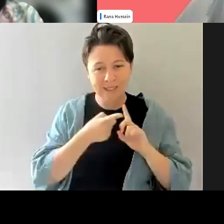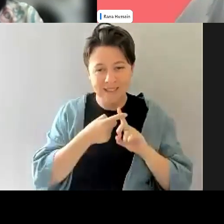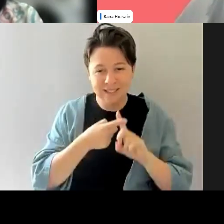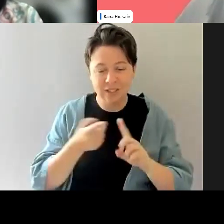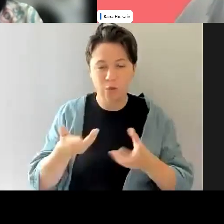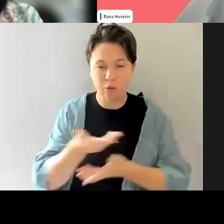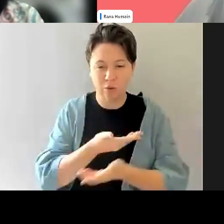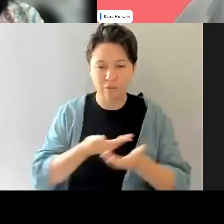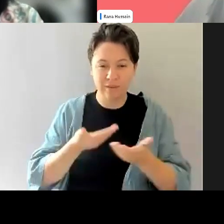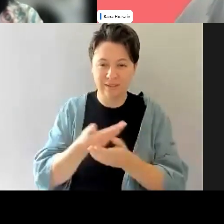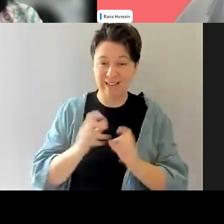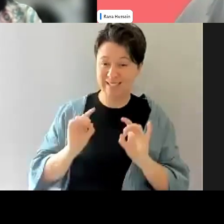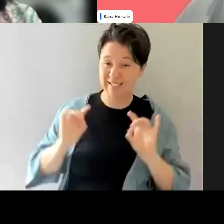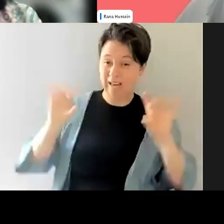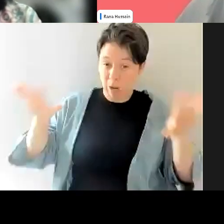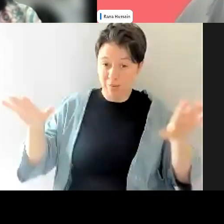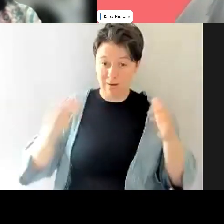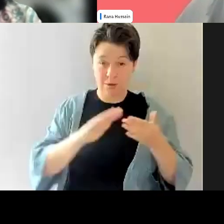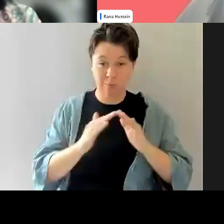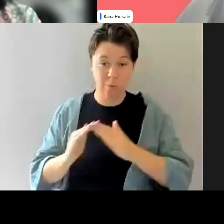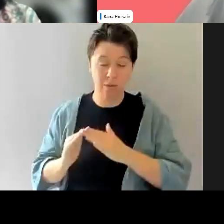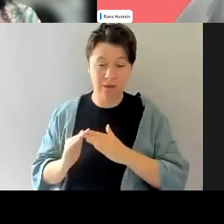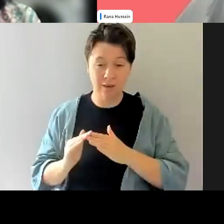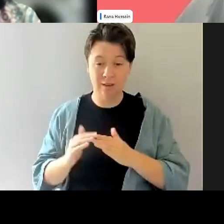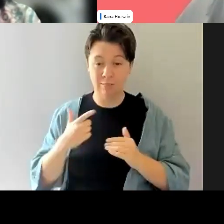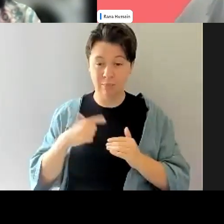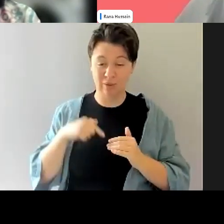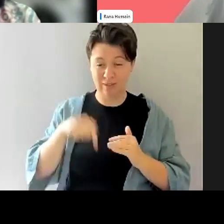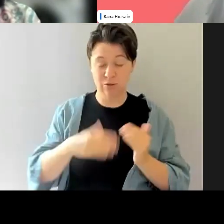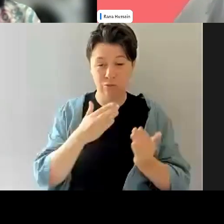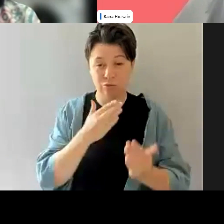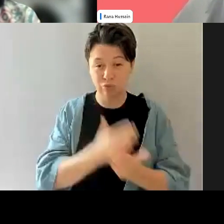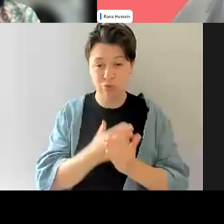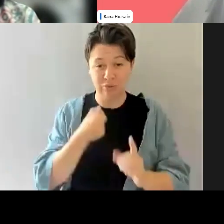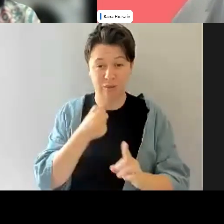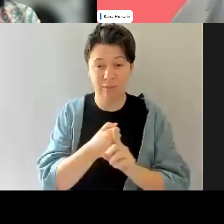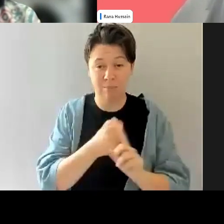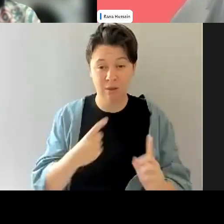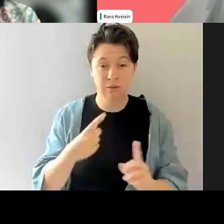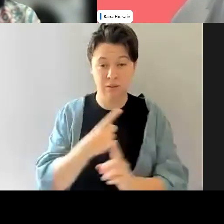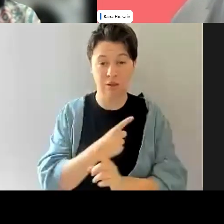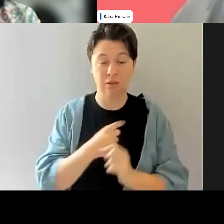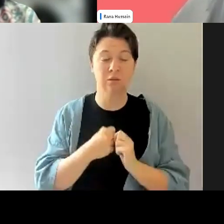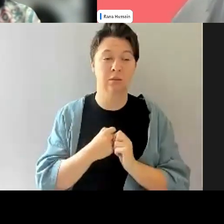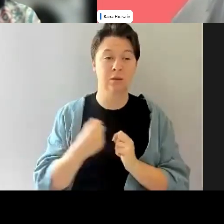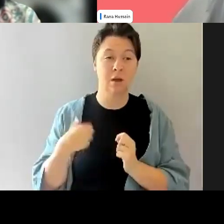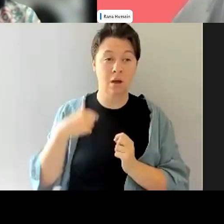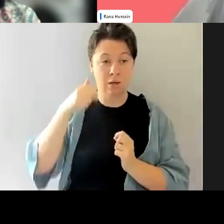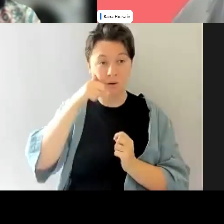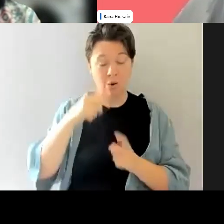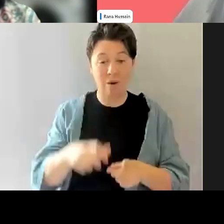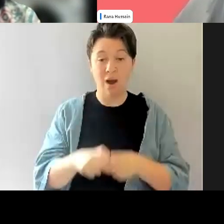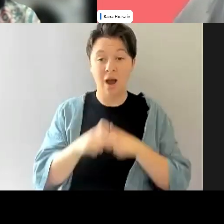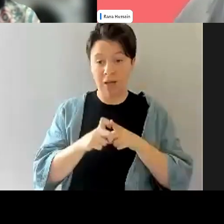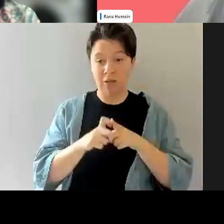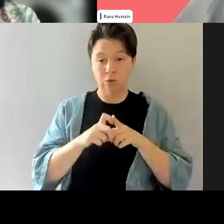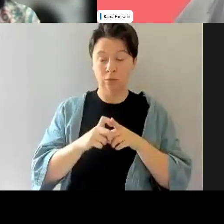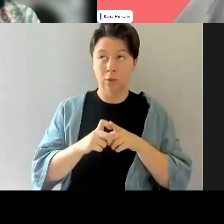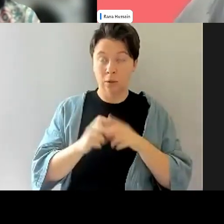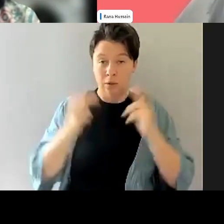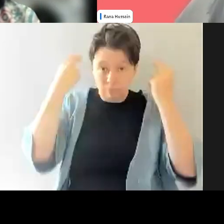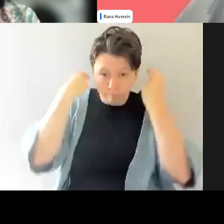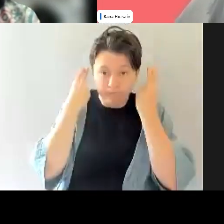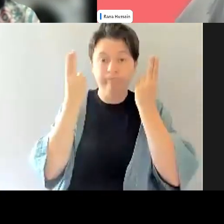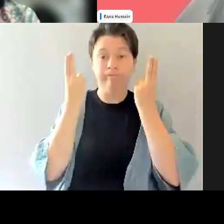going in our communities, because this is what truly makes the change. Uh, let's, you know, I know it's really hard to speak up at times and